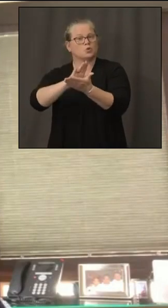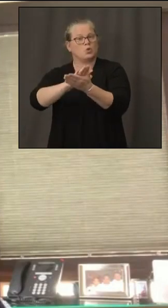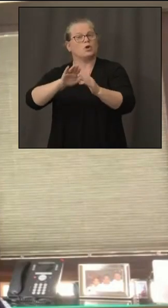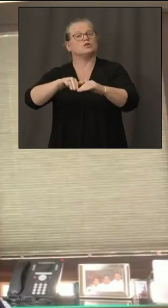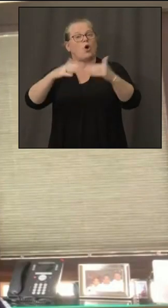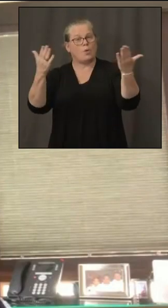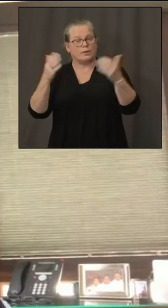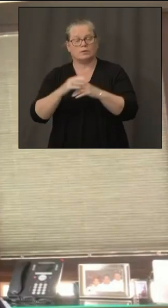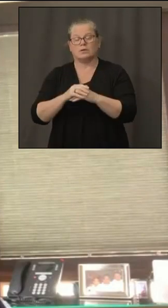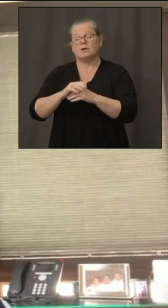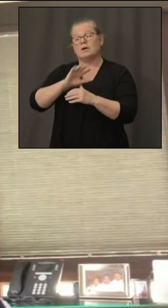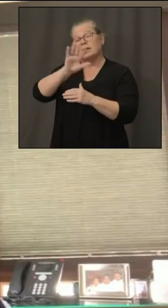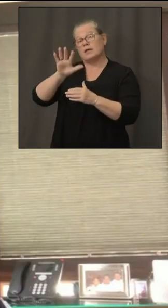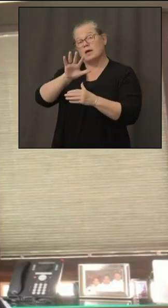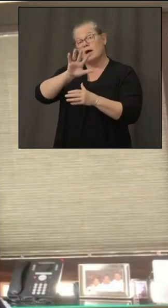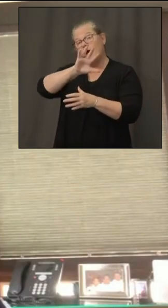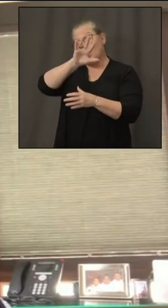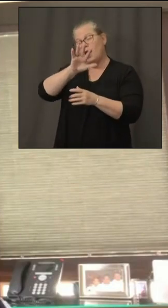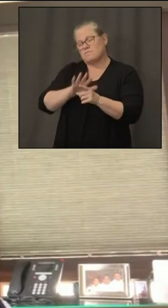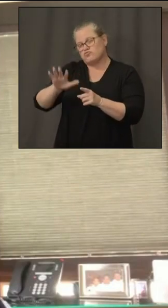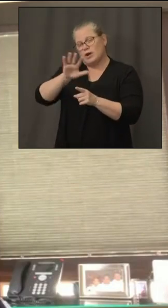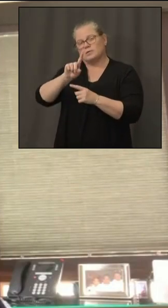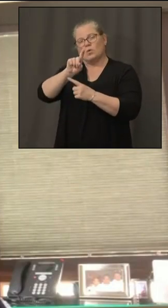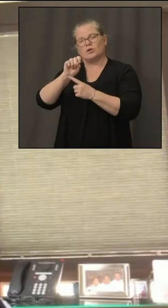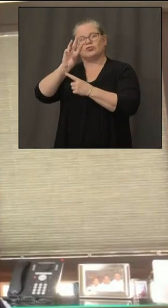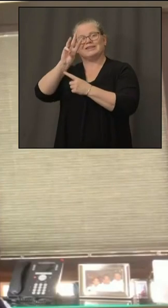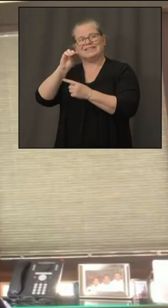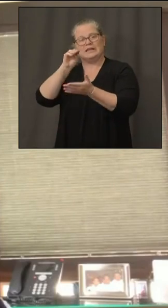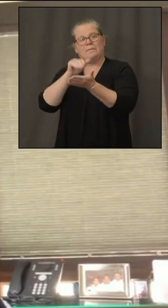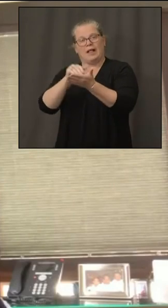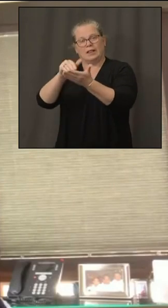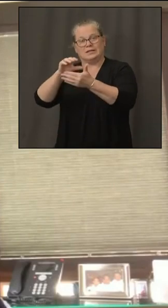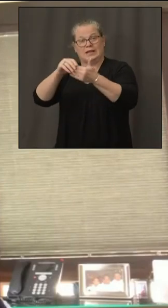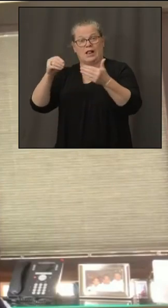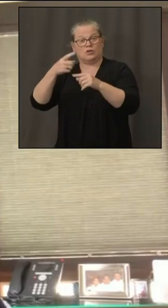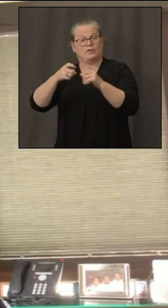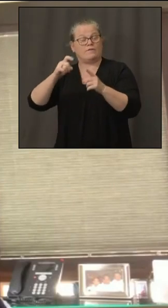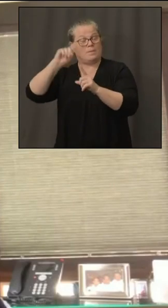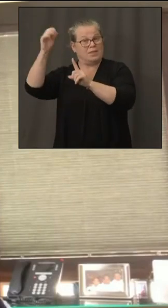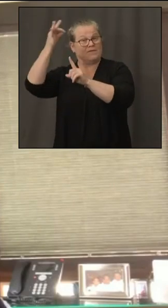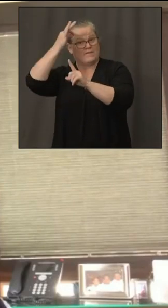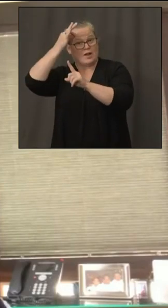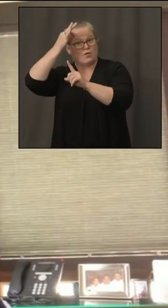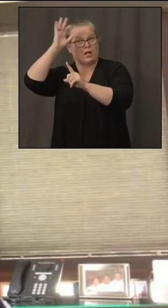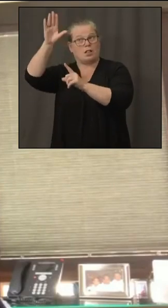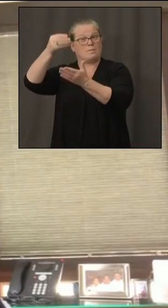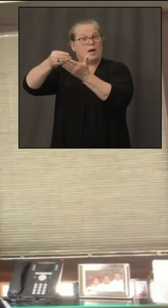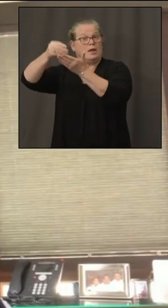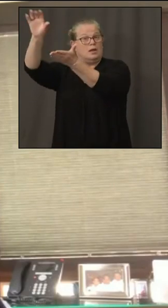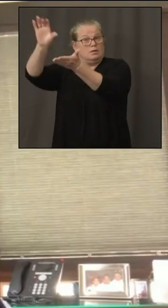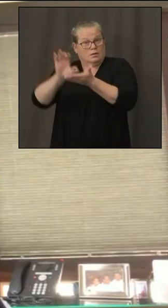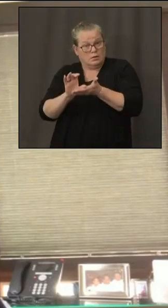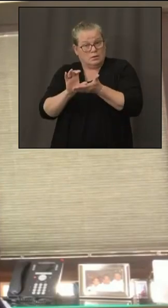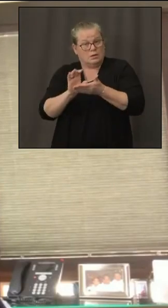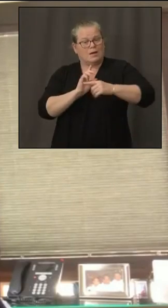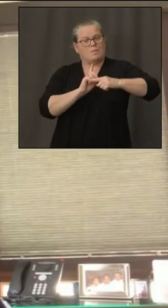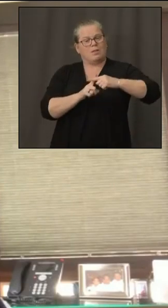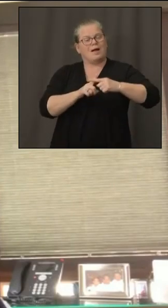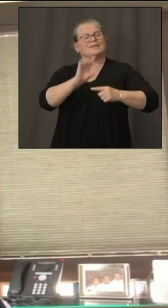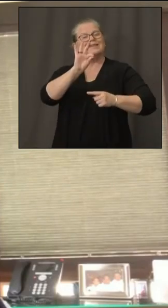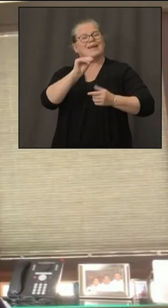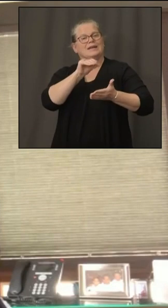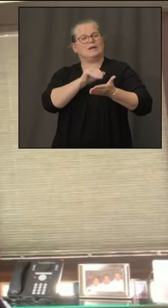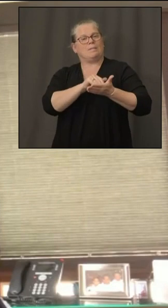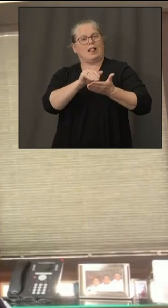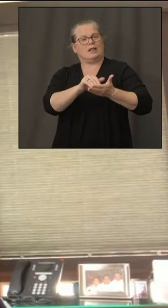million dollars from the federal coronavirus relief fund coupled with over 90 million dollars that